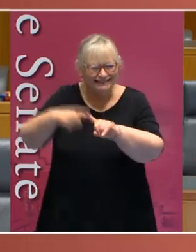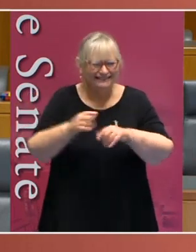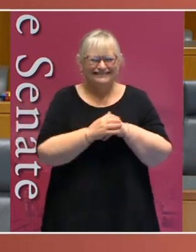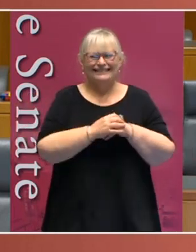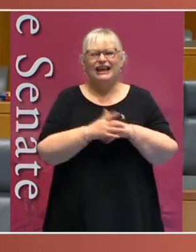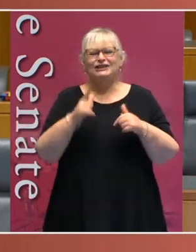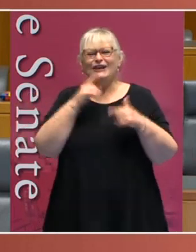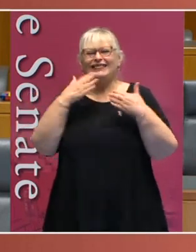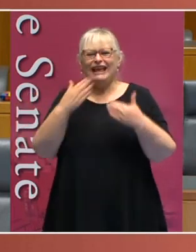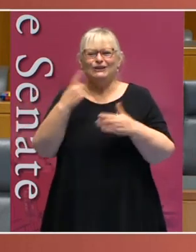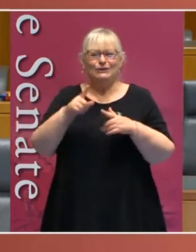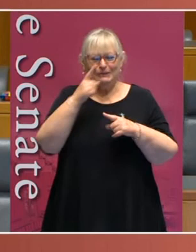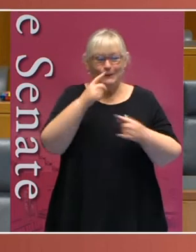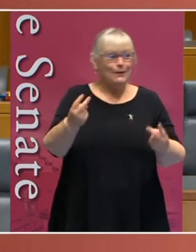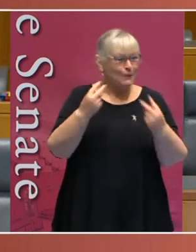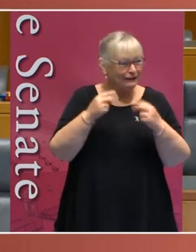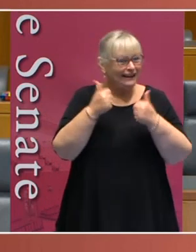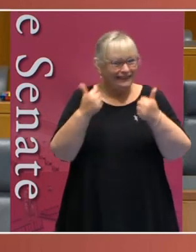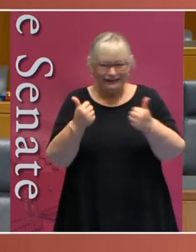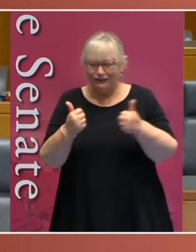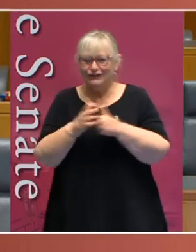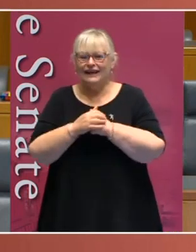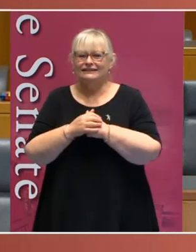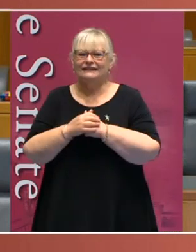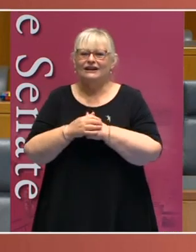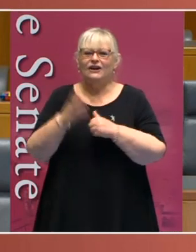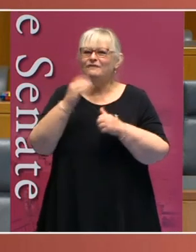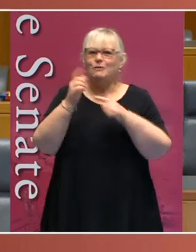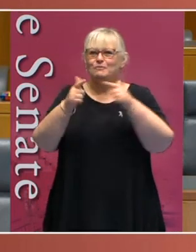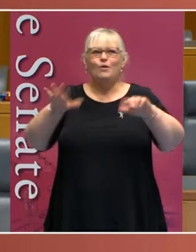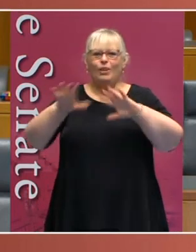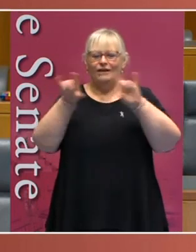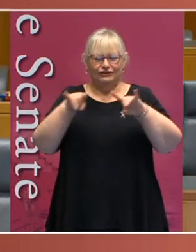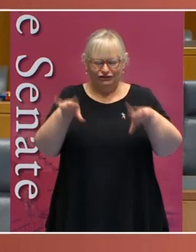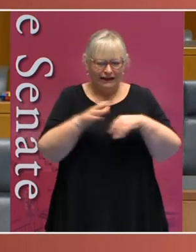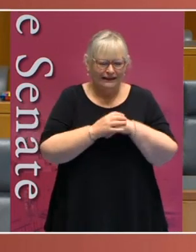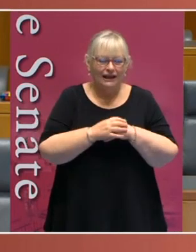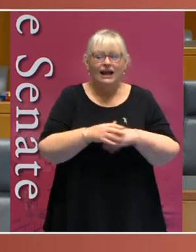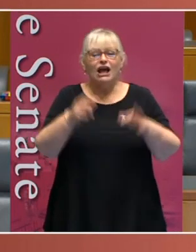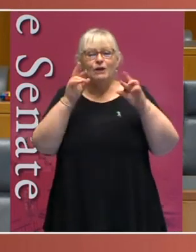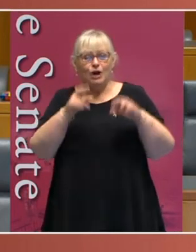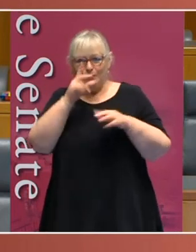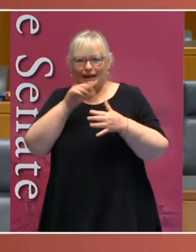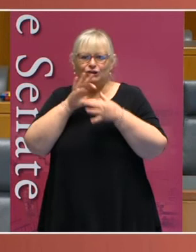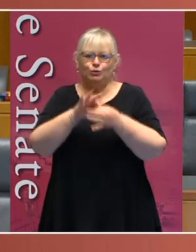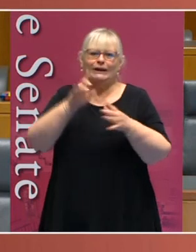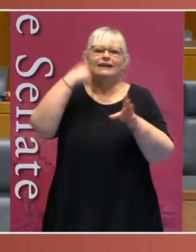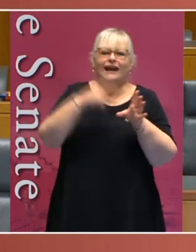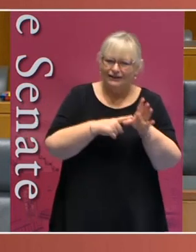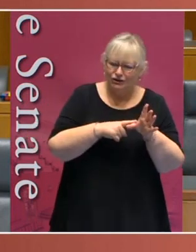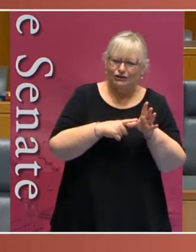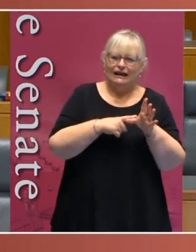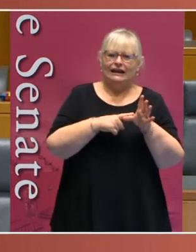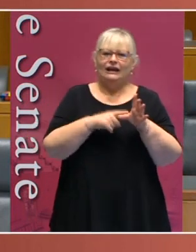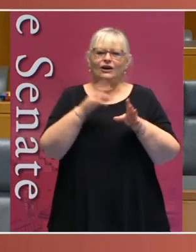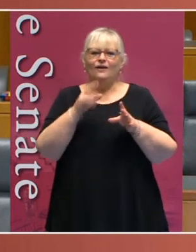Thank you too to our audience for tuning in to our lecture series this year from far and wide. We do hope that you can join us next year for